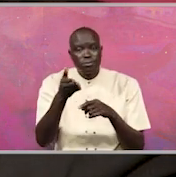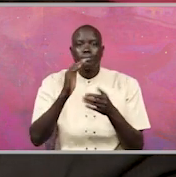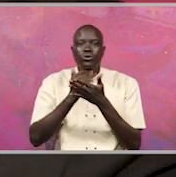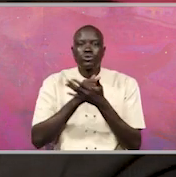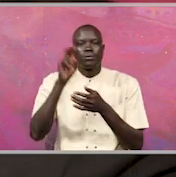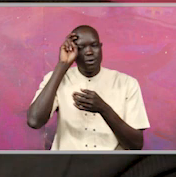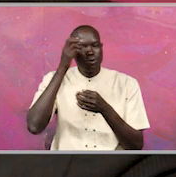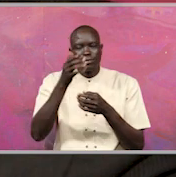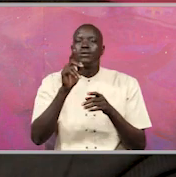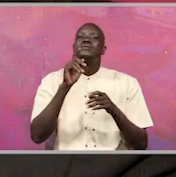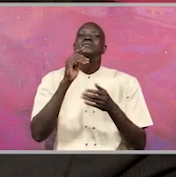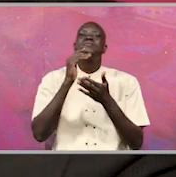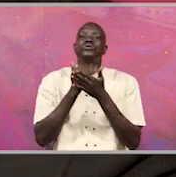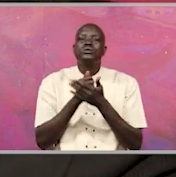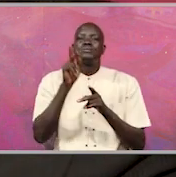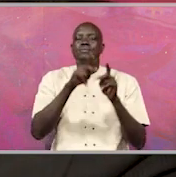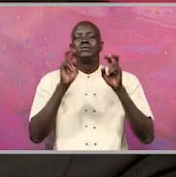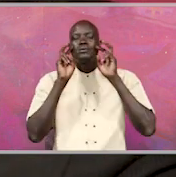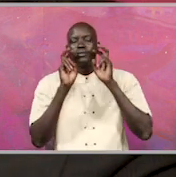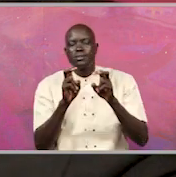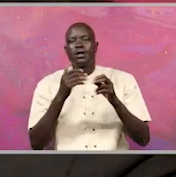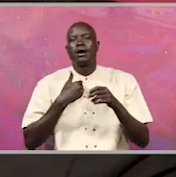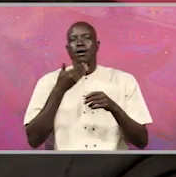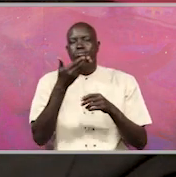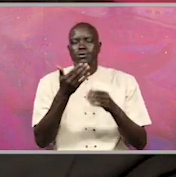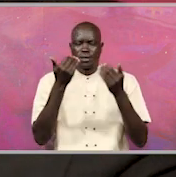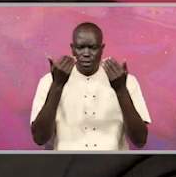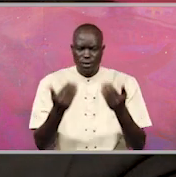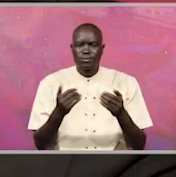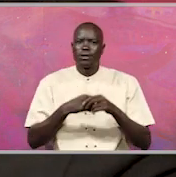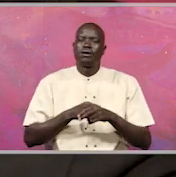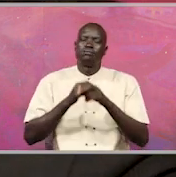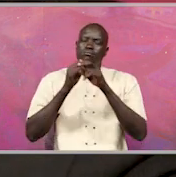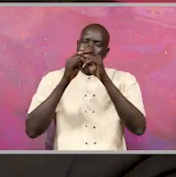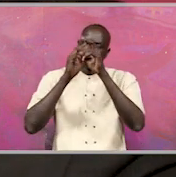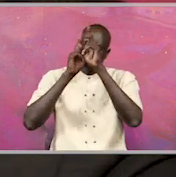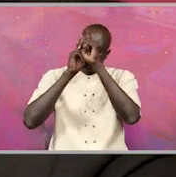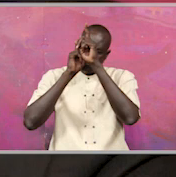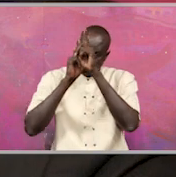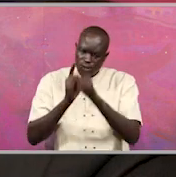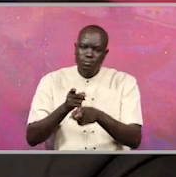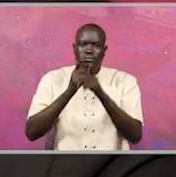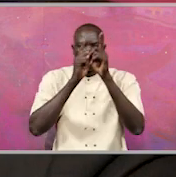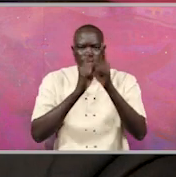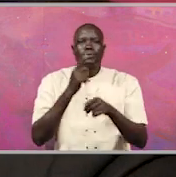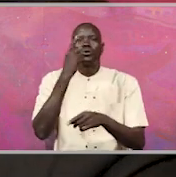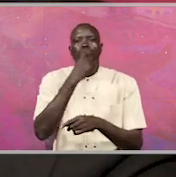and do nothing about it. So I want to throw a big blame to my citizenry.